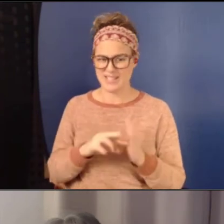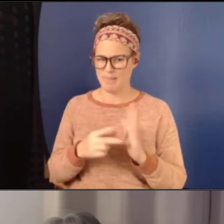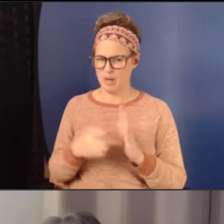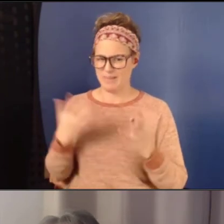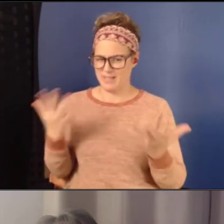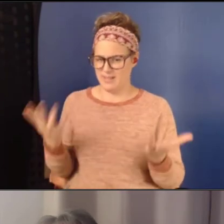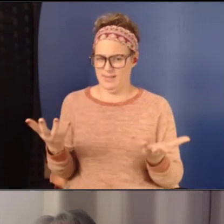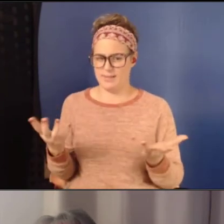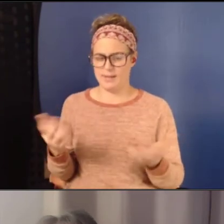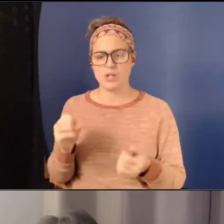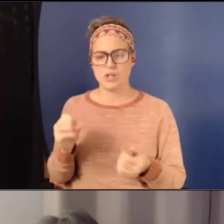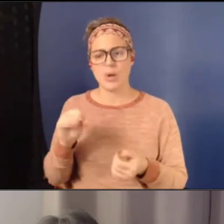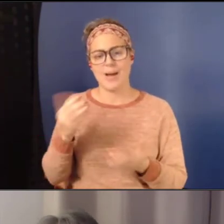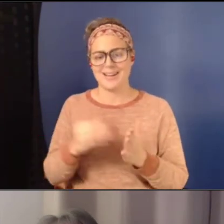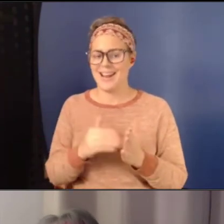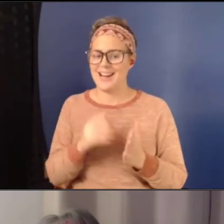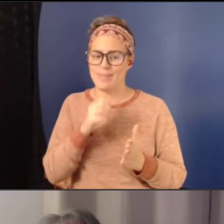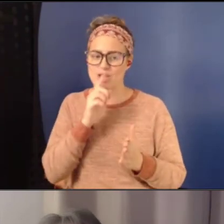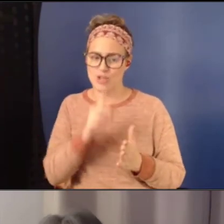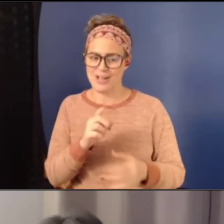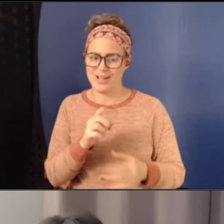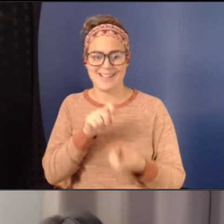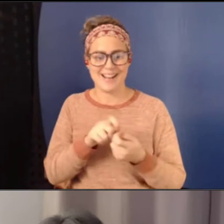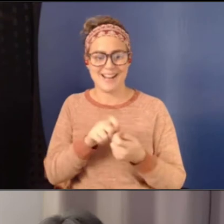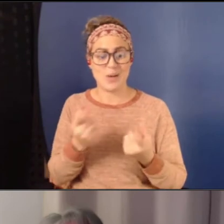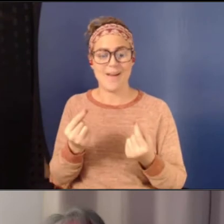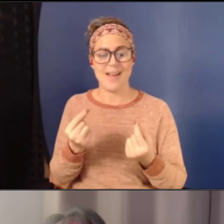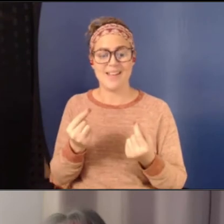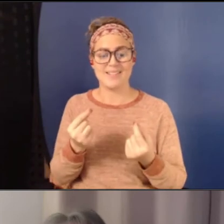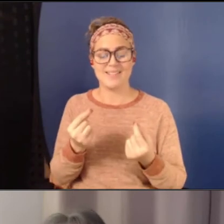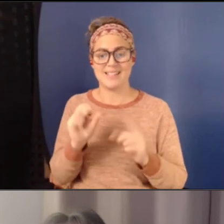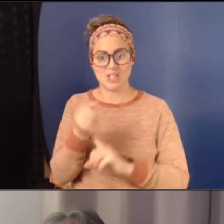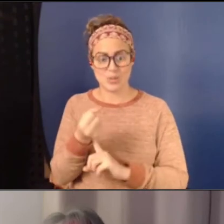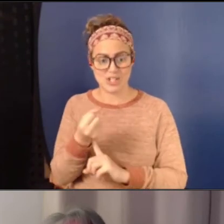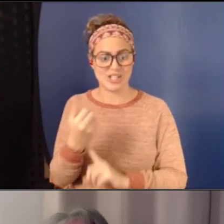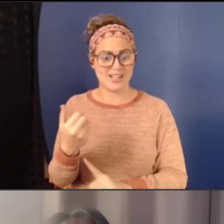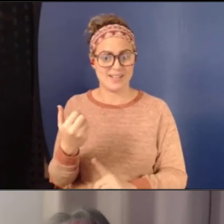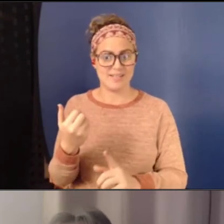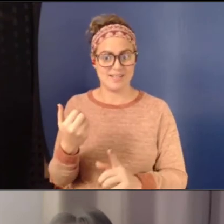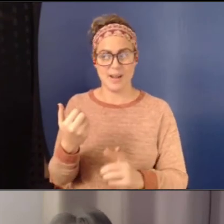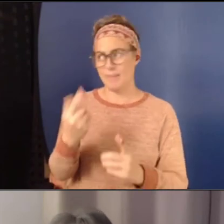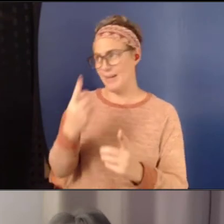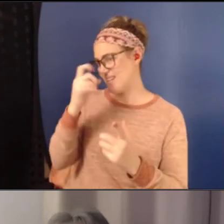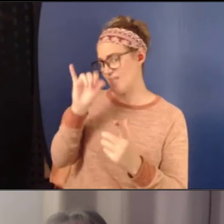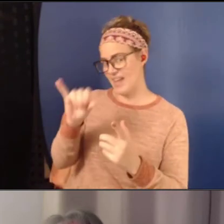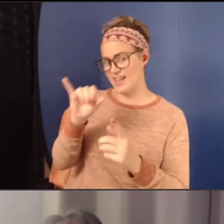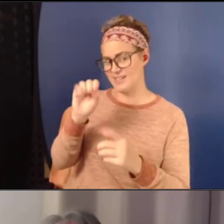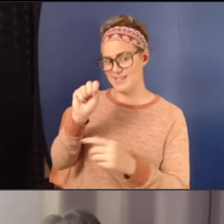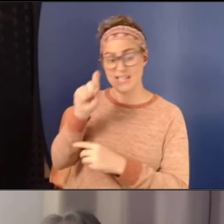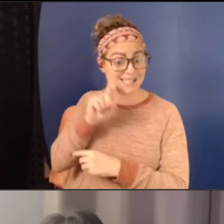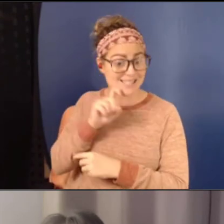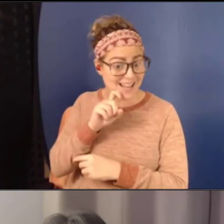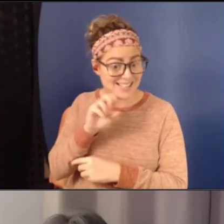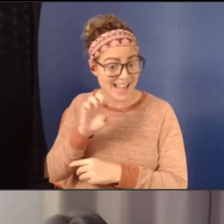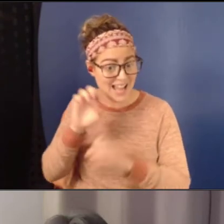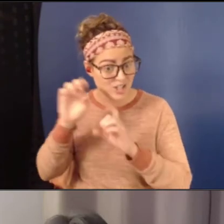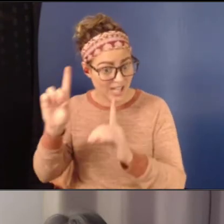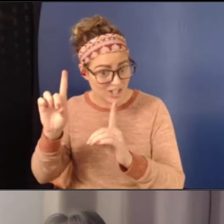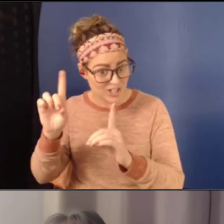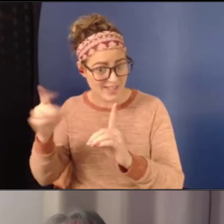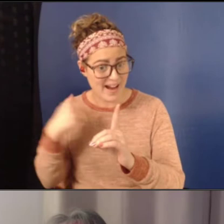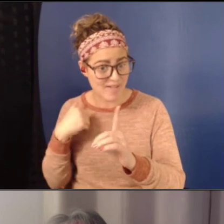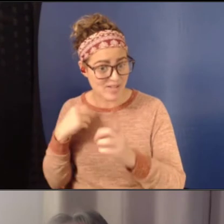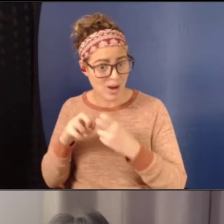again, I, I don't know exactly what the situation is. Is it, is it comp sex ed that they're having problems with? Is it this idea that you're talking